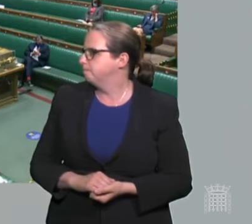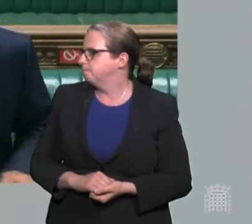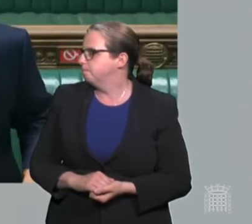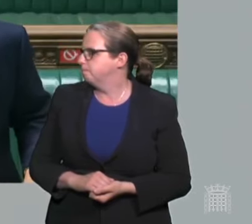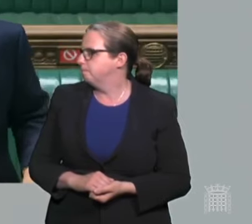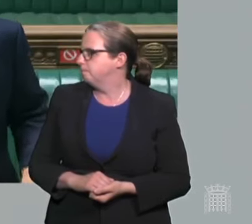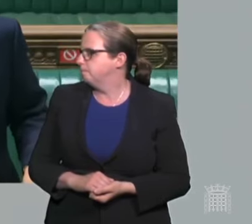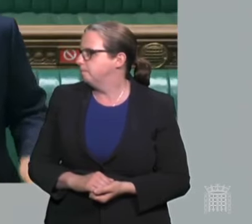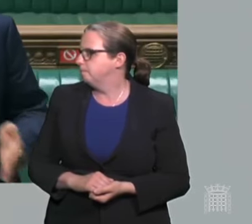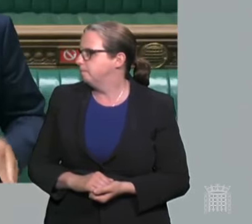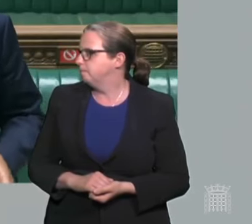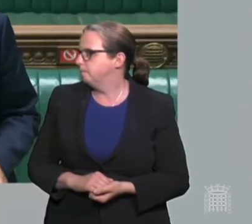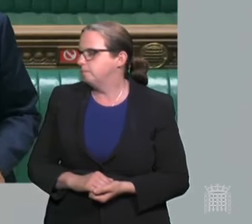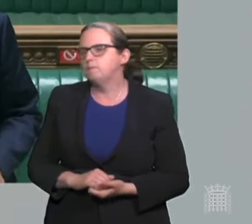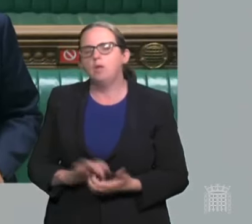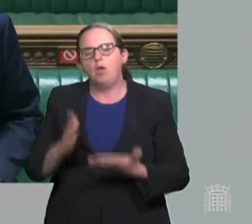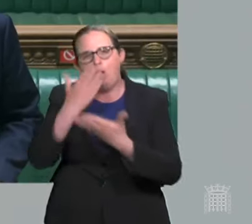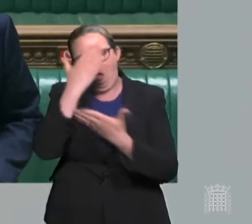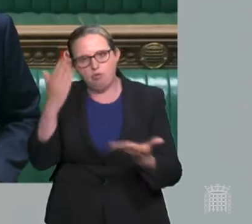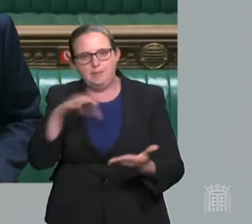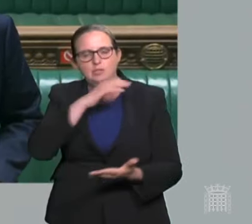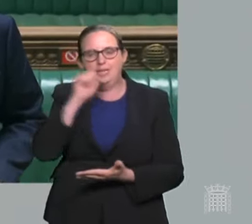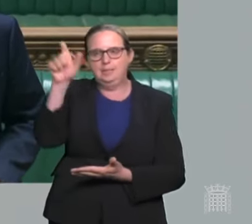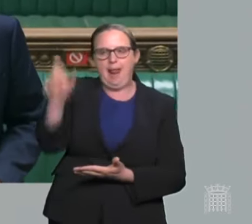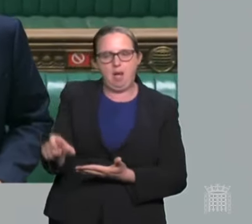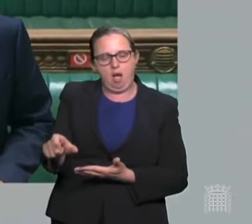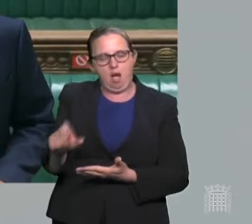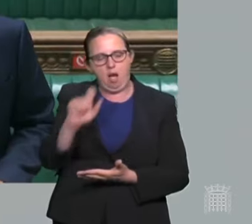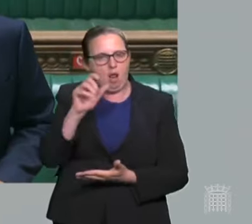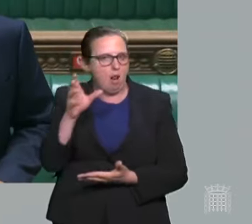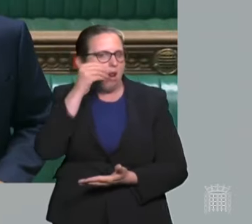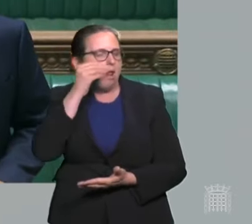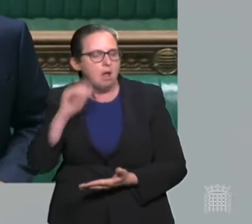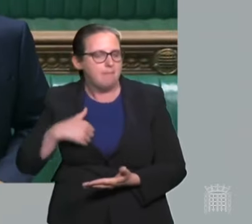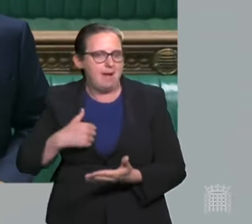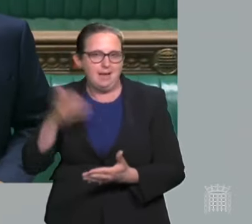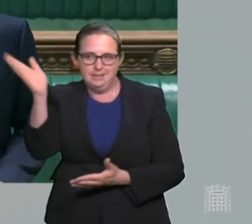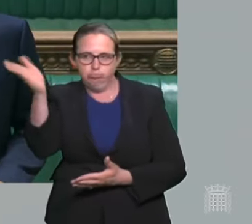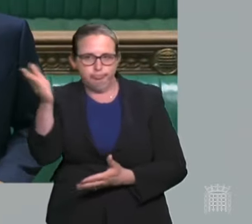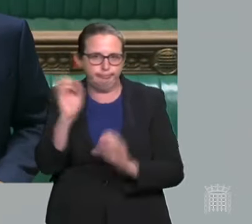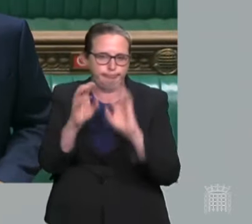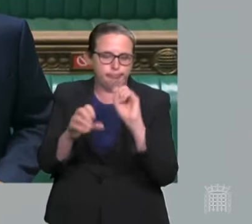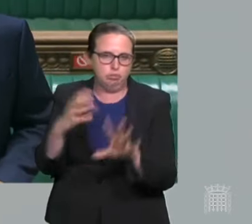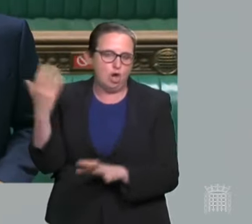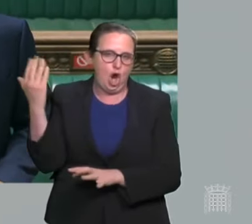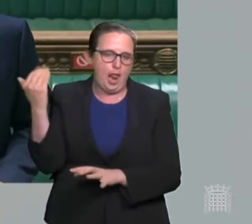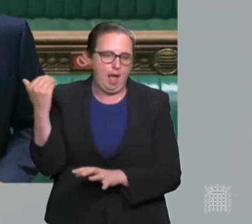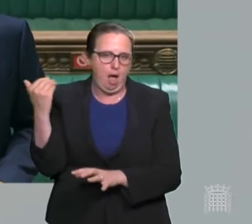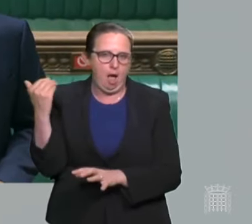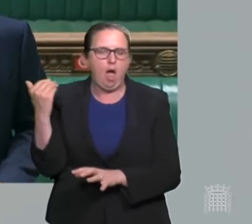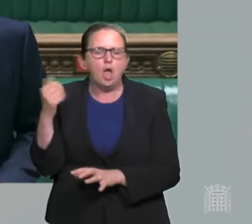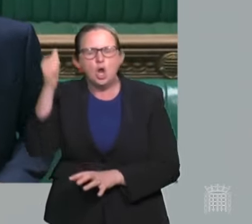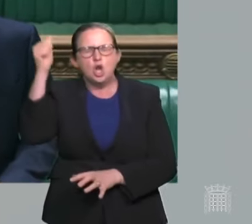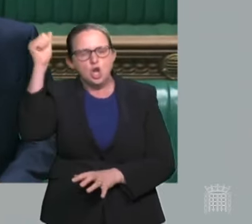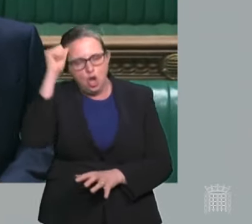Madam Deputy Speaker, the Honourable Gentleman would have heard in my statement earlier that no course of action that we take now is without